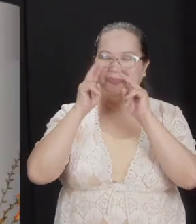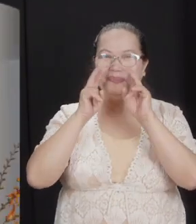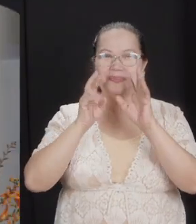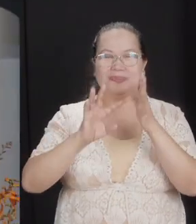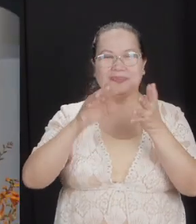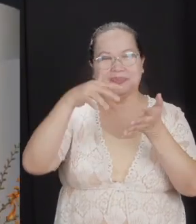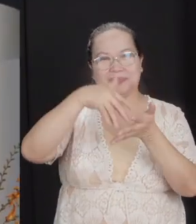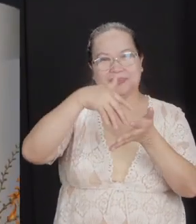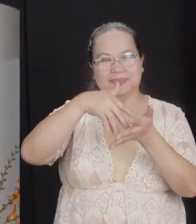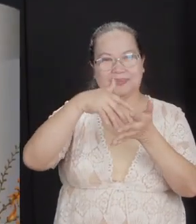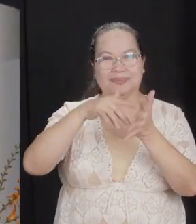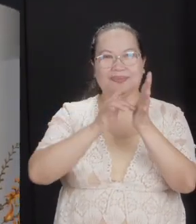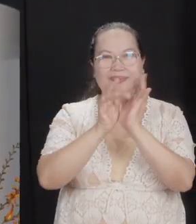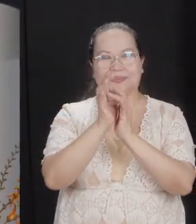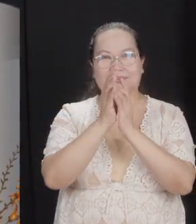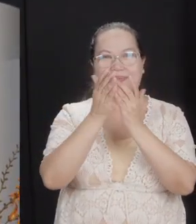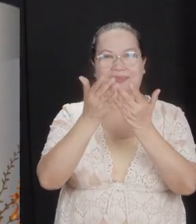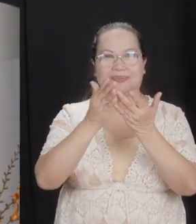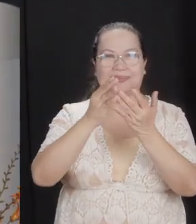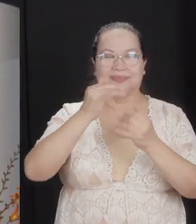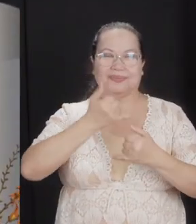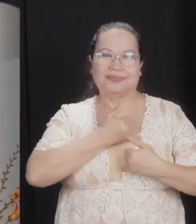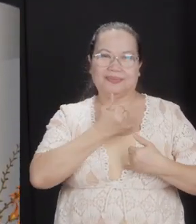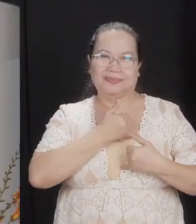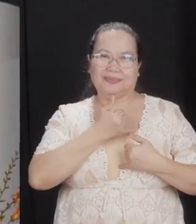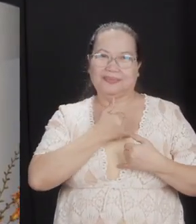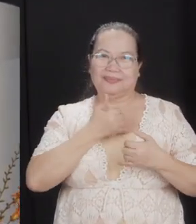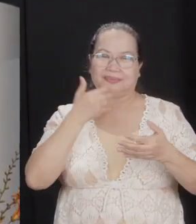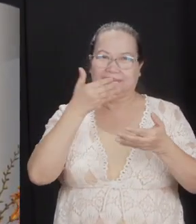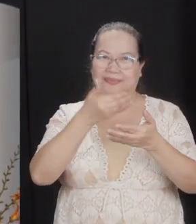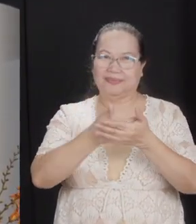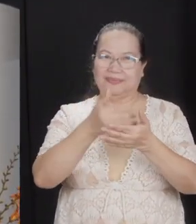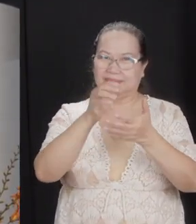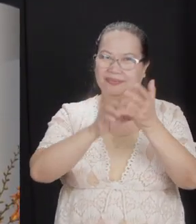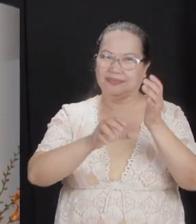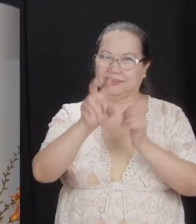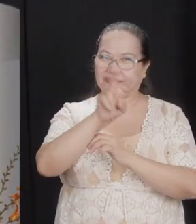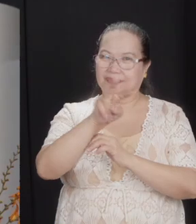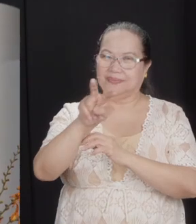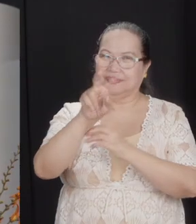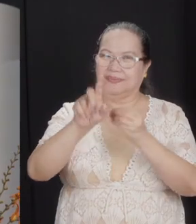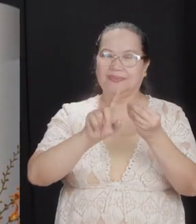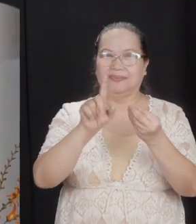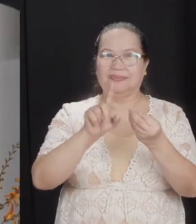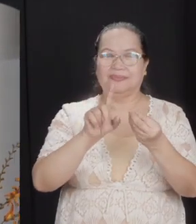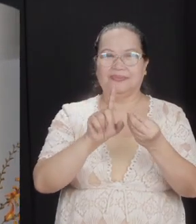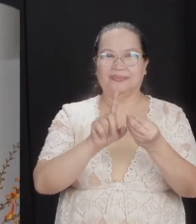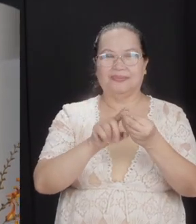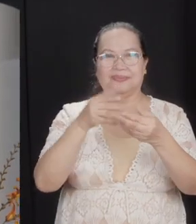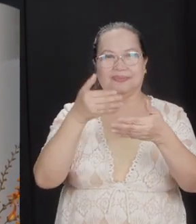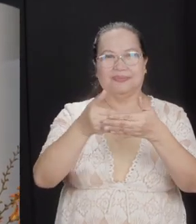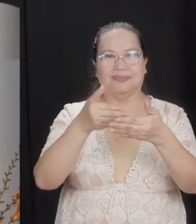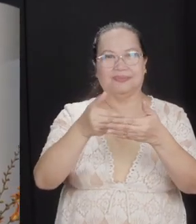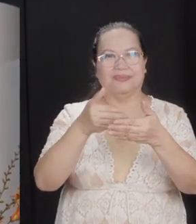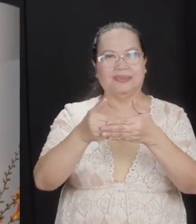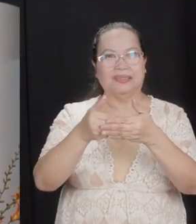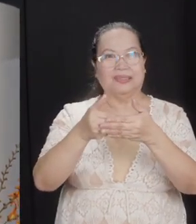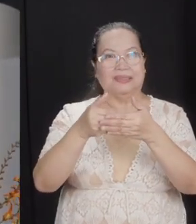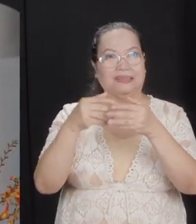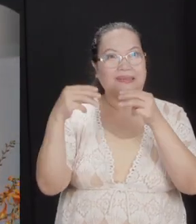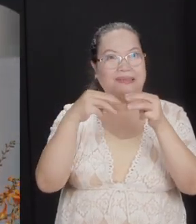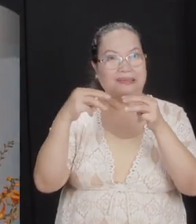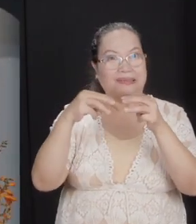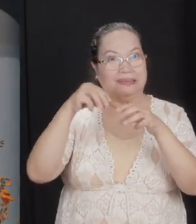to the book of Joshua, and we reach Joshua chapter 22, which talks about a near civil war that